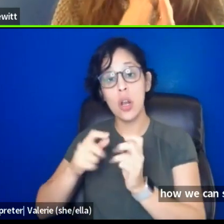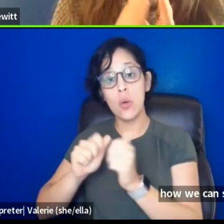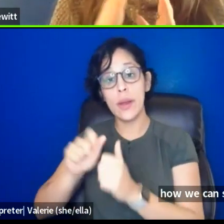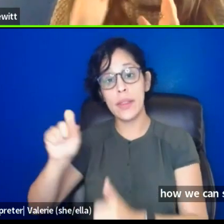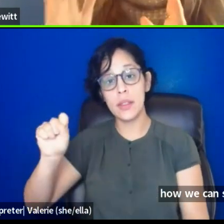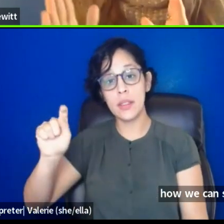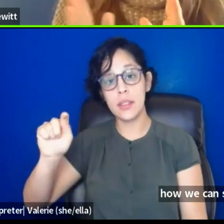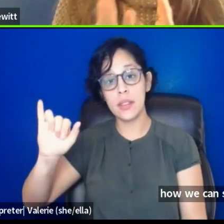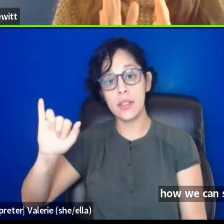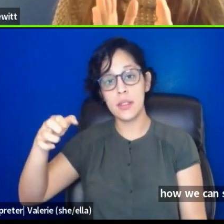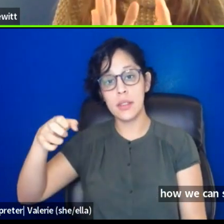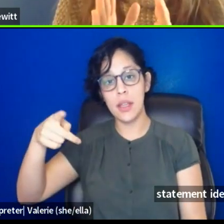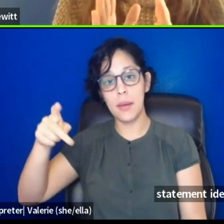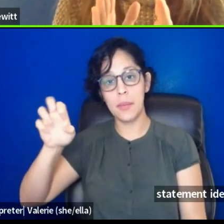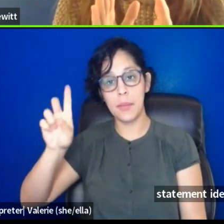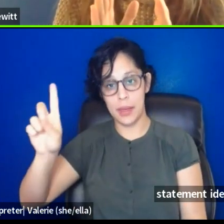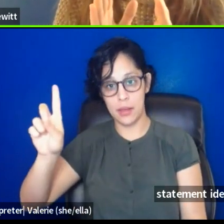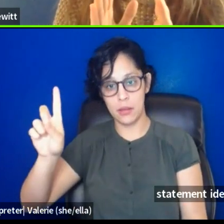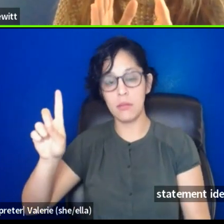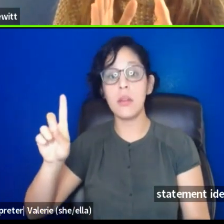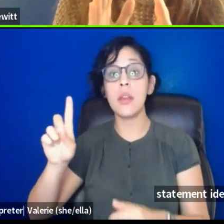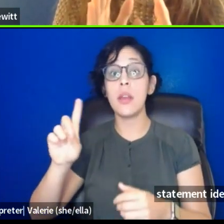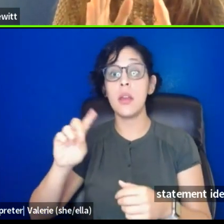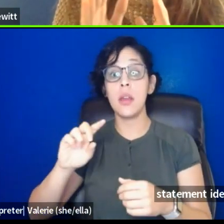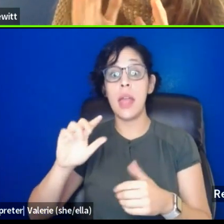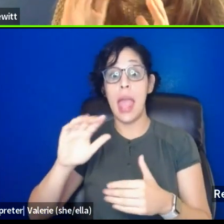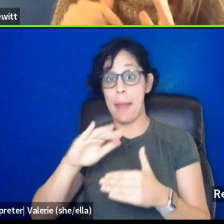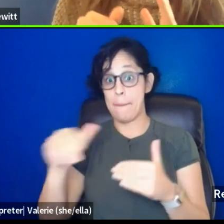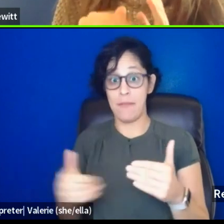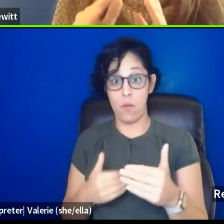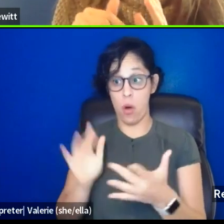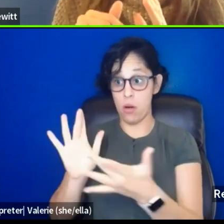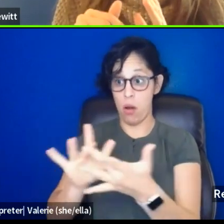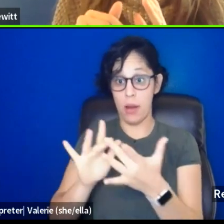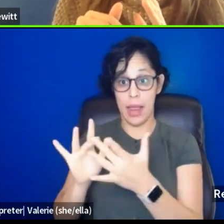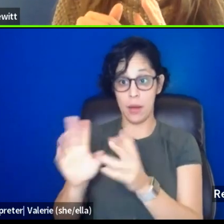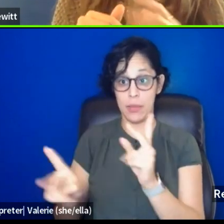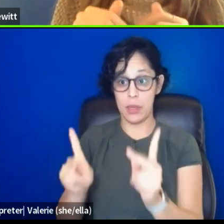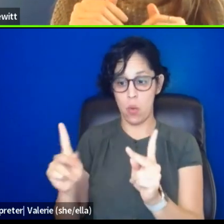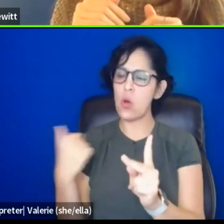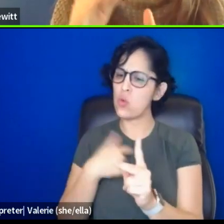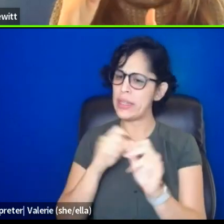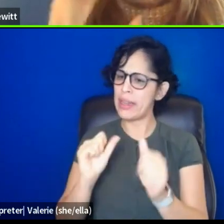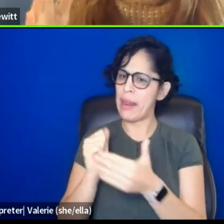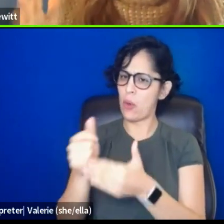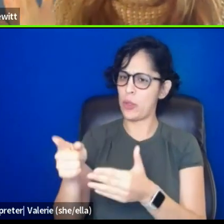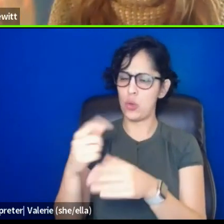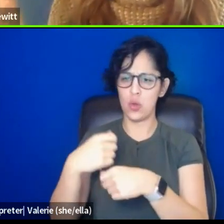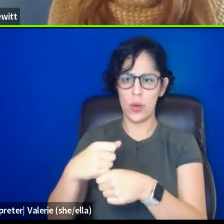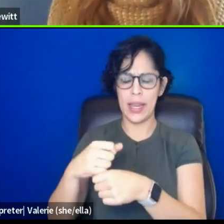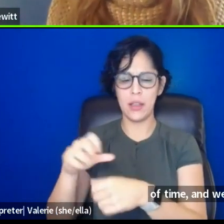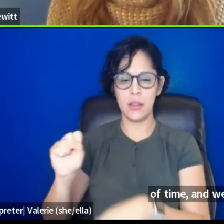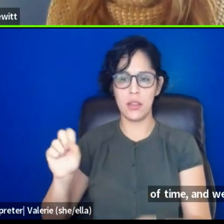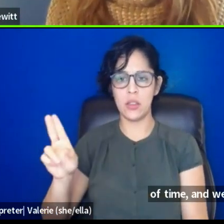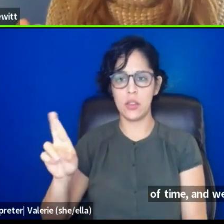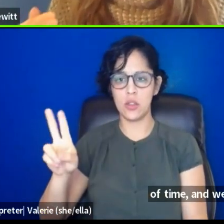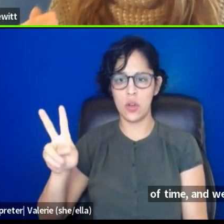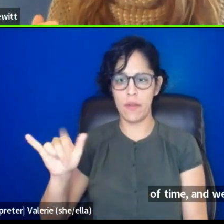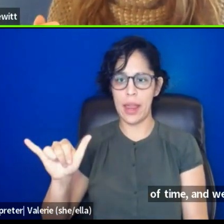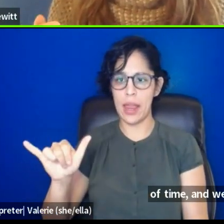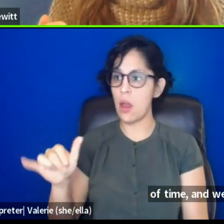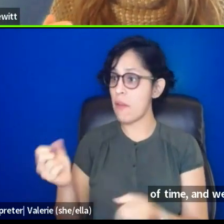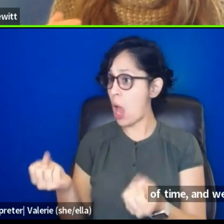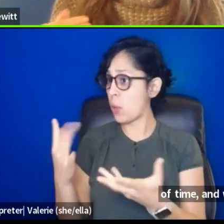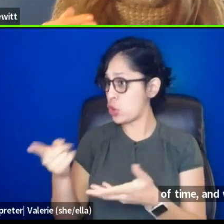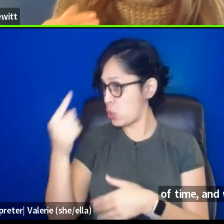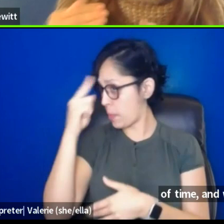really reach out to folks ahead of time. And, um, we can help you like create a survey of how much do you think you will need? And